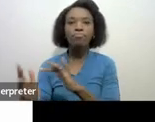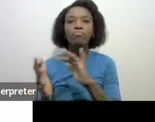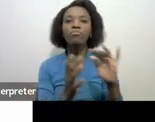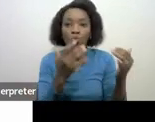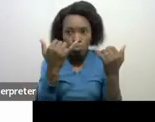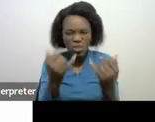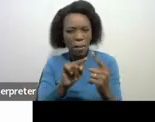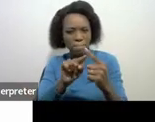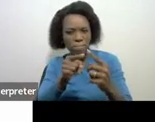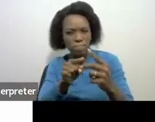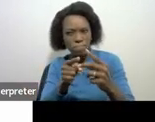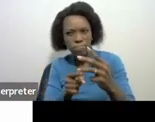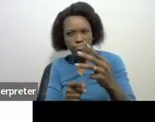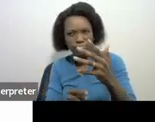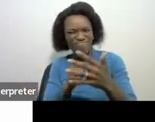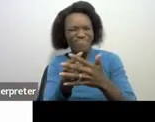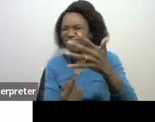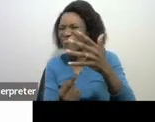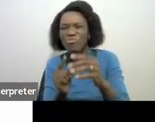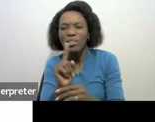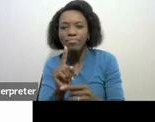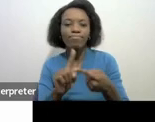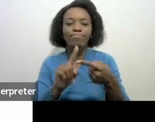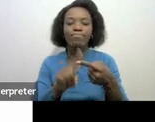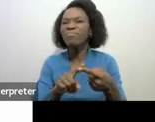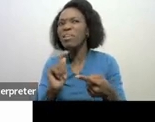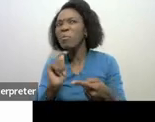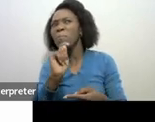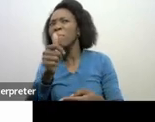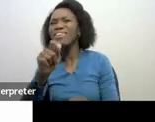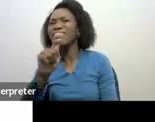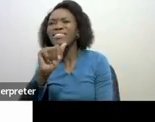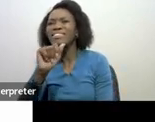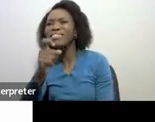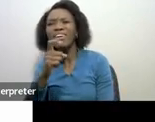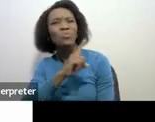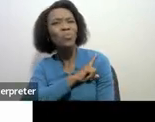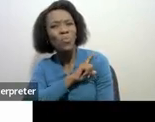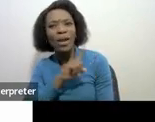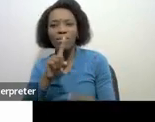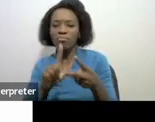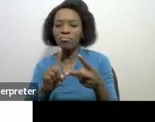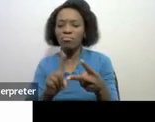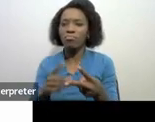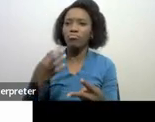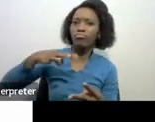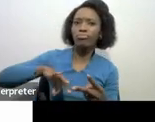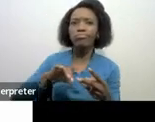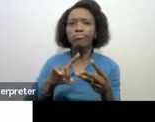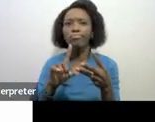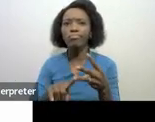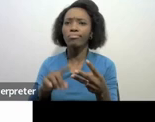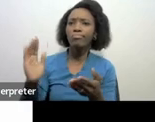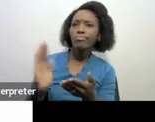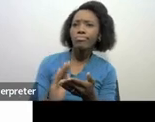is why do we pay taxes? The remuneration, reduction process, tax threshold rebates, tax credits,